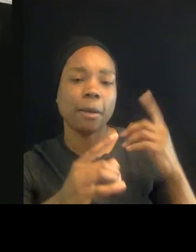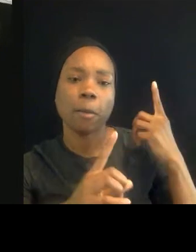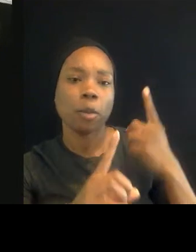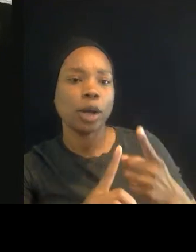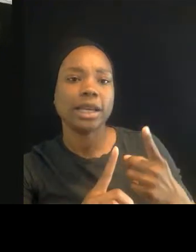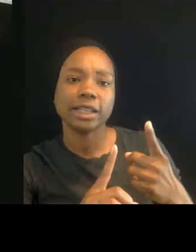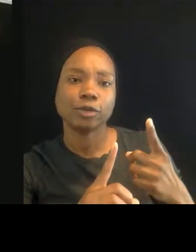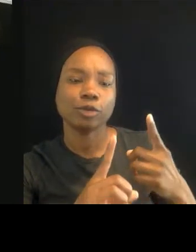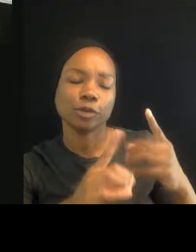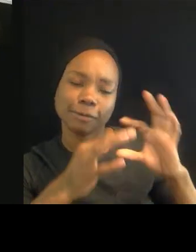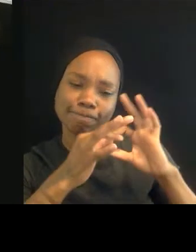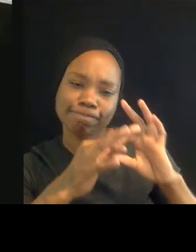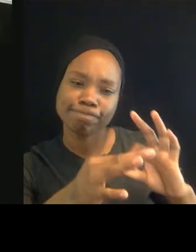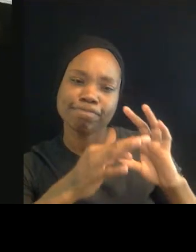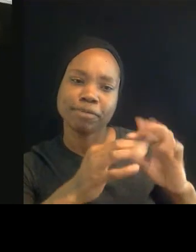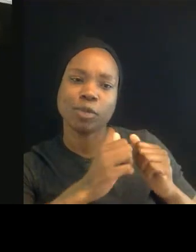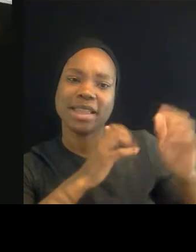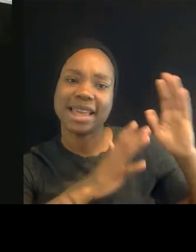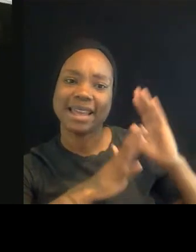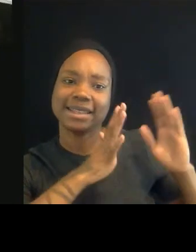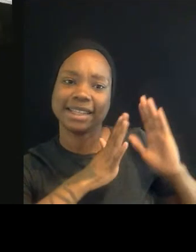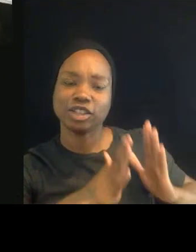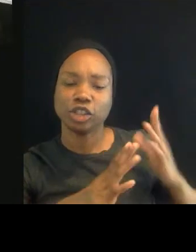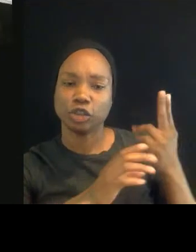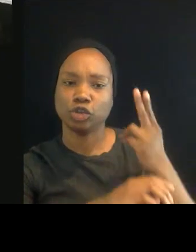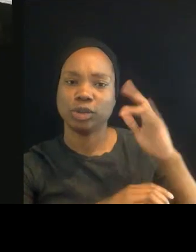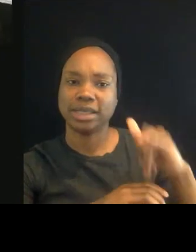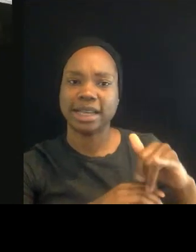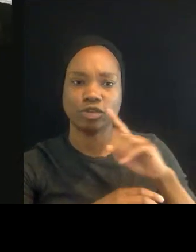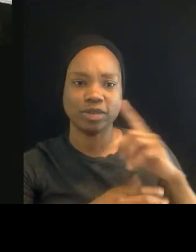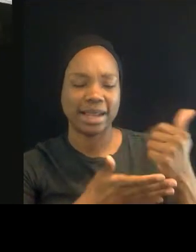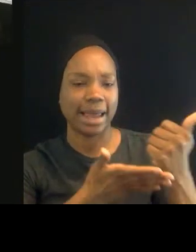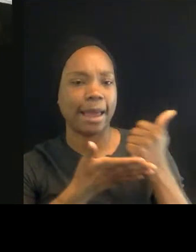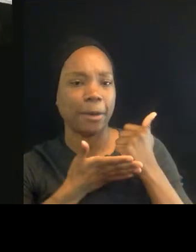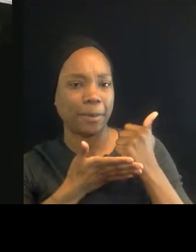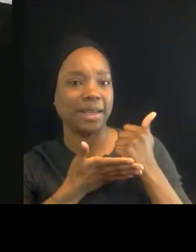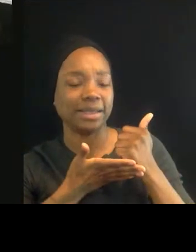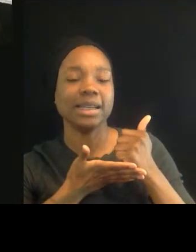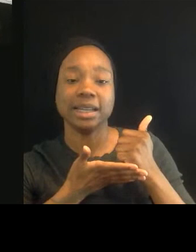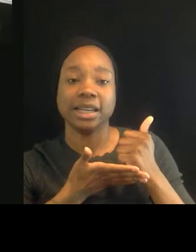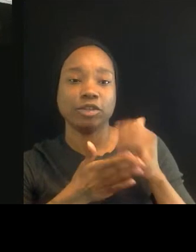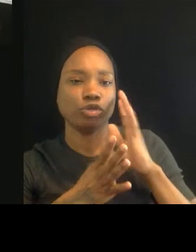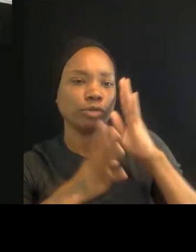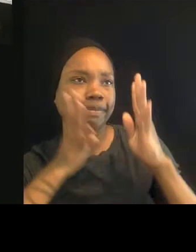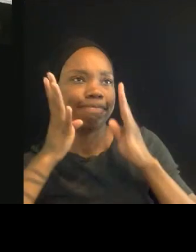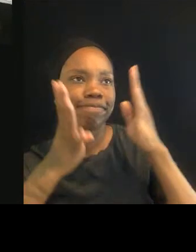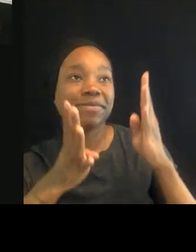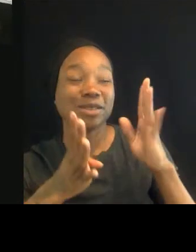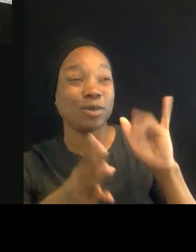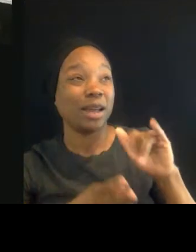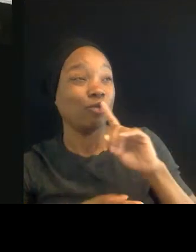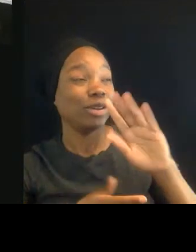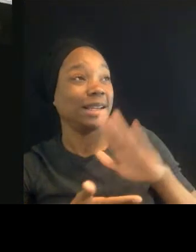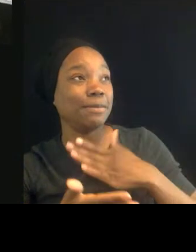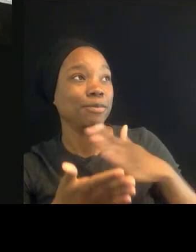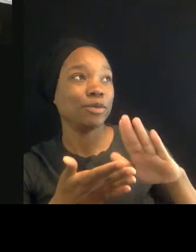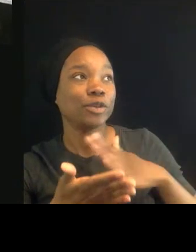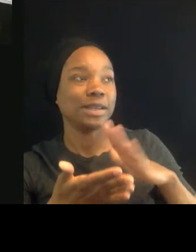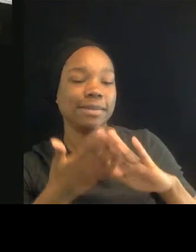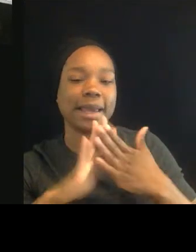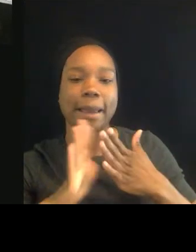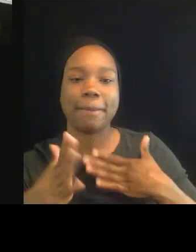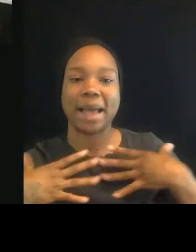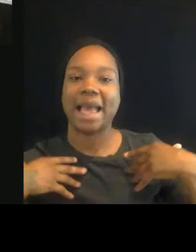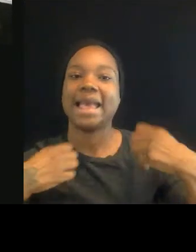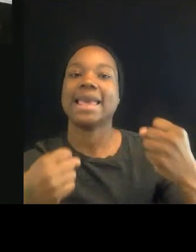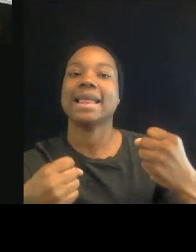So that's really how music came into my life as a healing power. How have you sustained yourself over the course of this year?